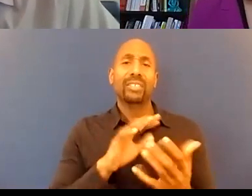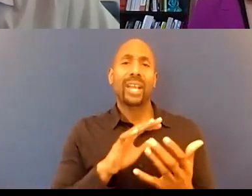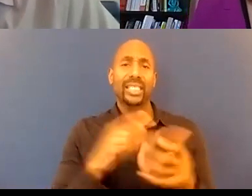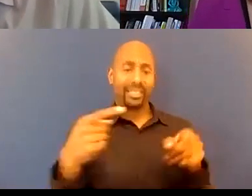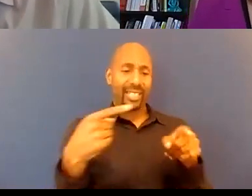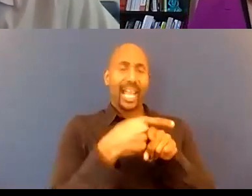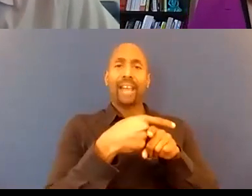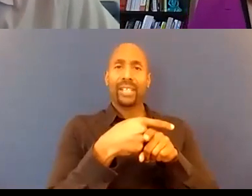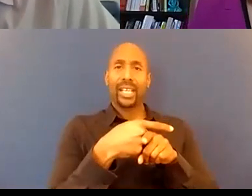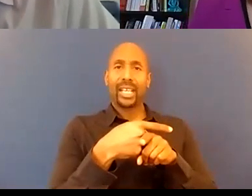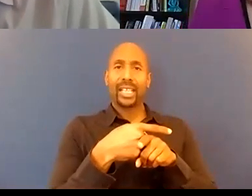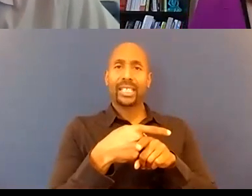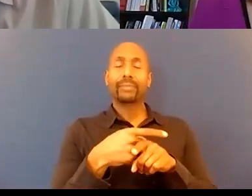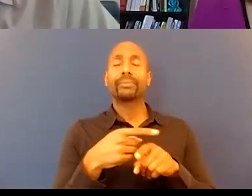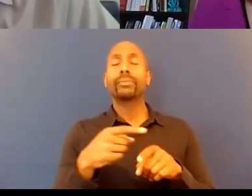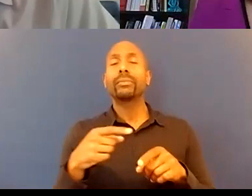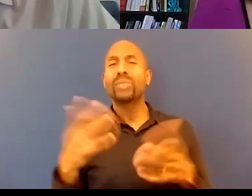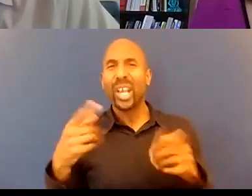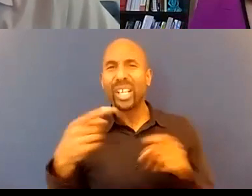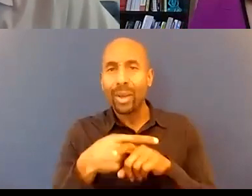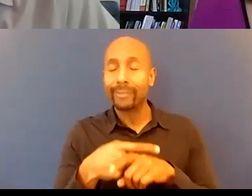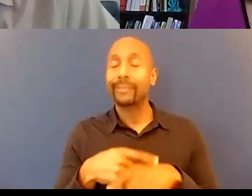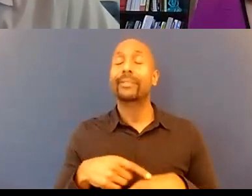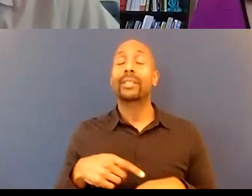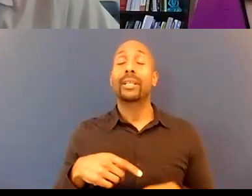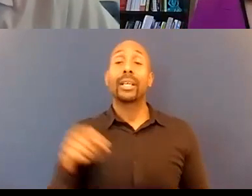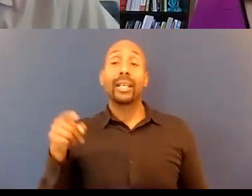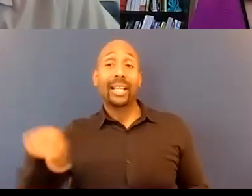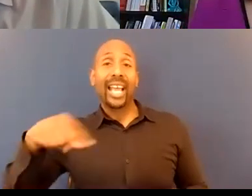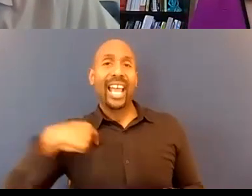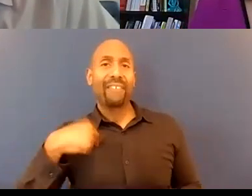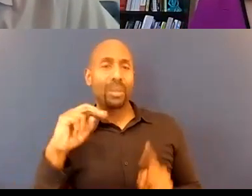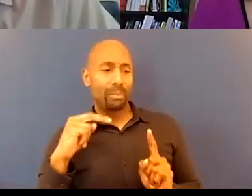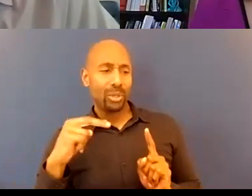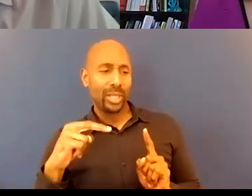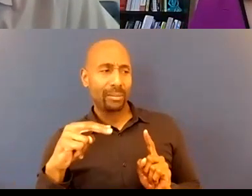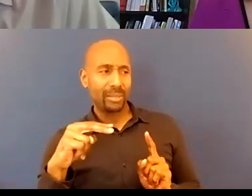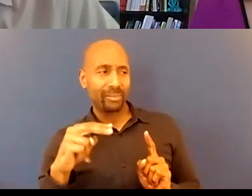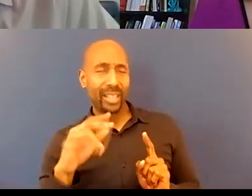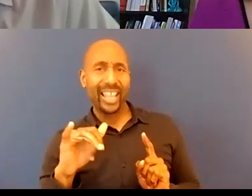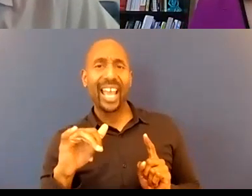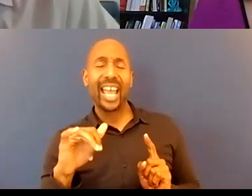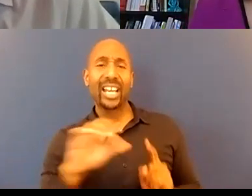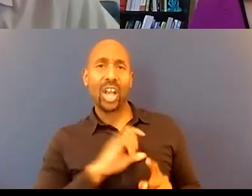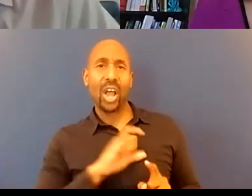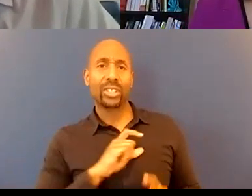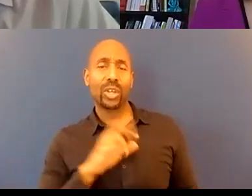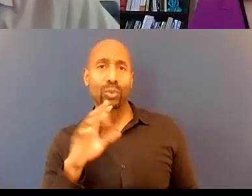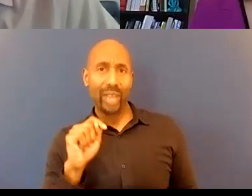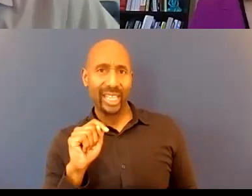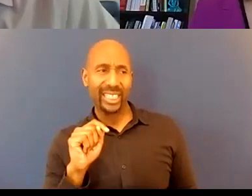perception of racist behavior by police and the statistics that officers shoot black suspects